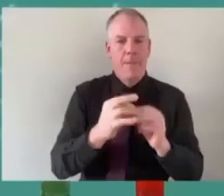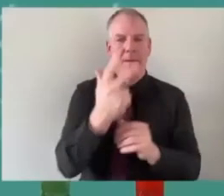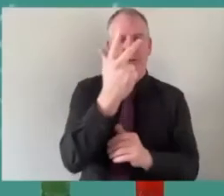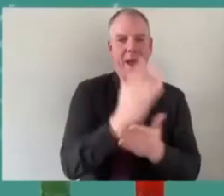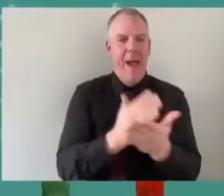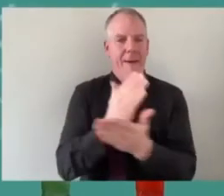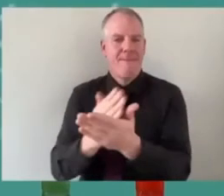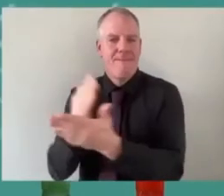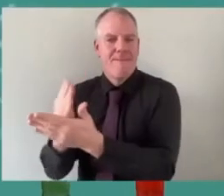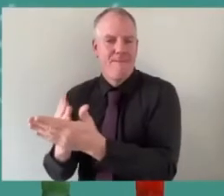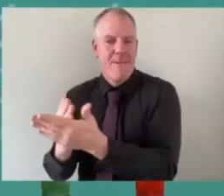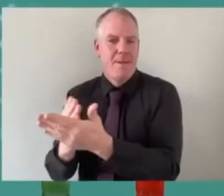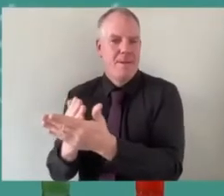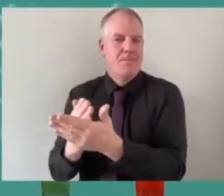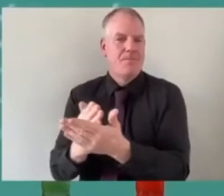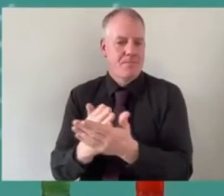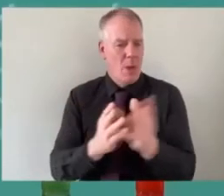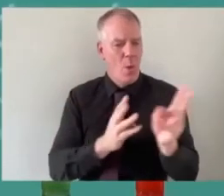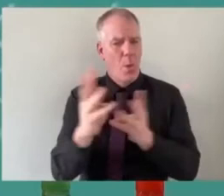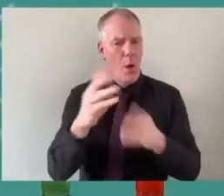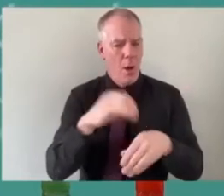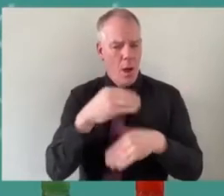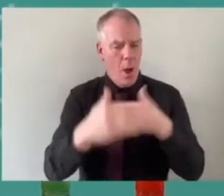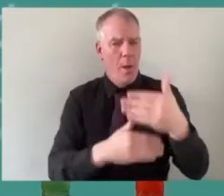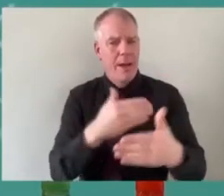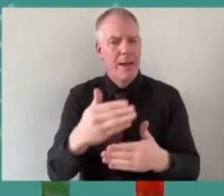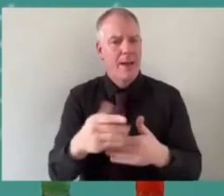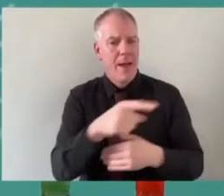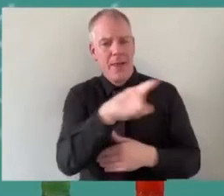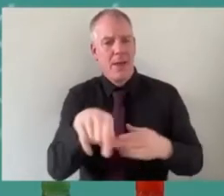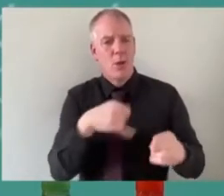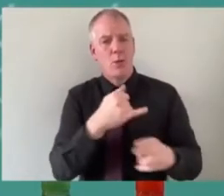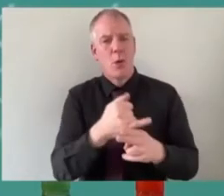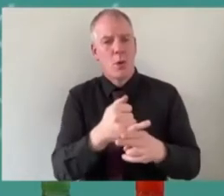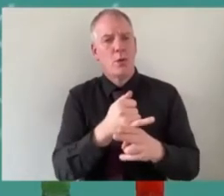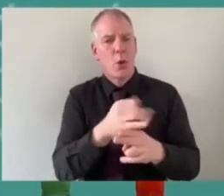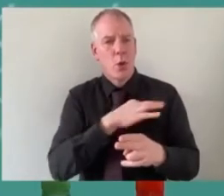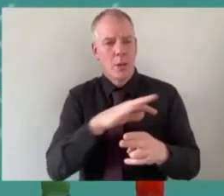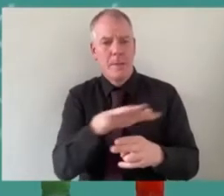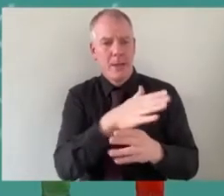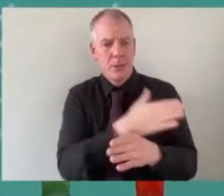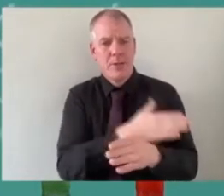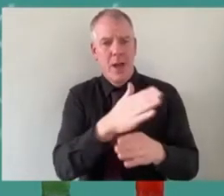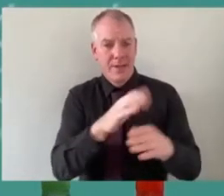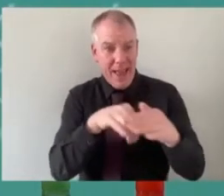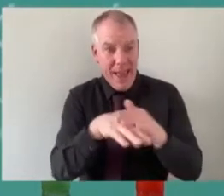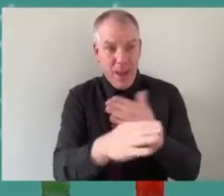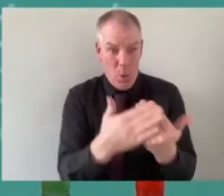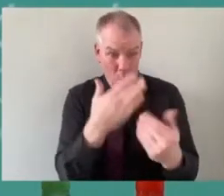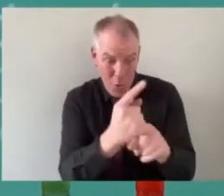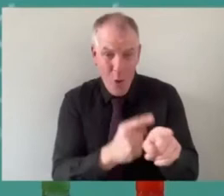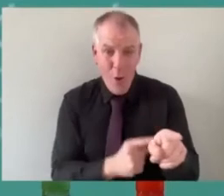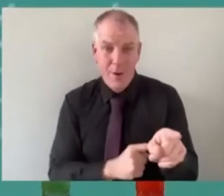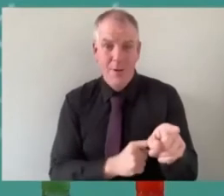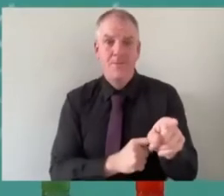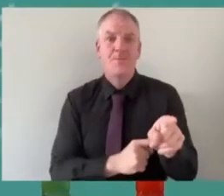whereby this work is ongoing anyway schools are actually a really good place to get into because you know we have young people there they're you know